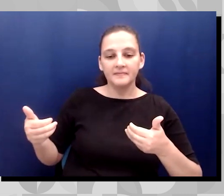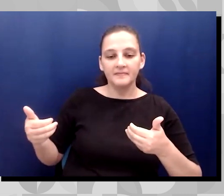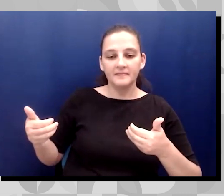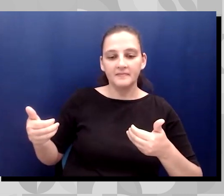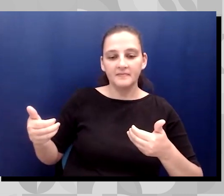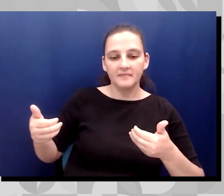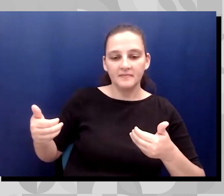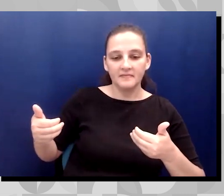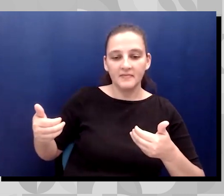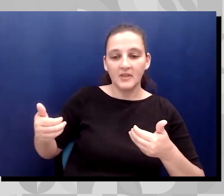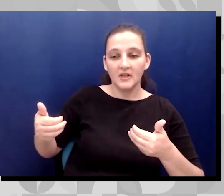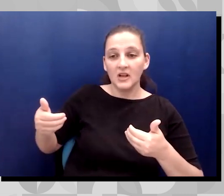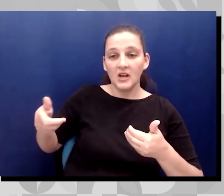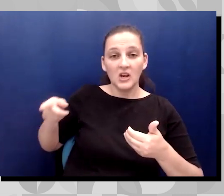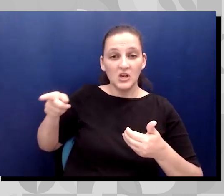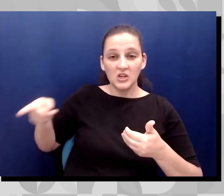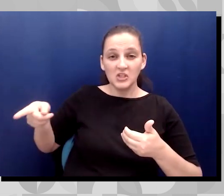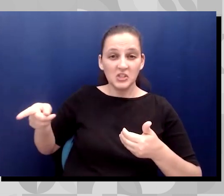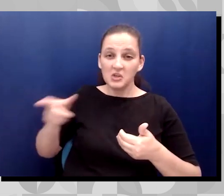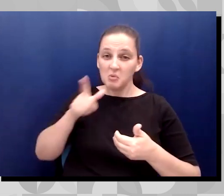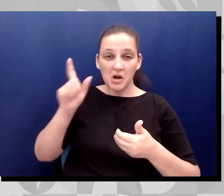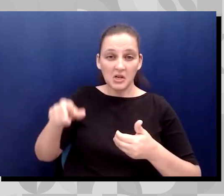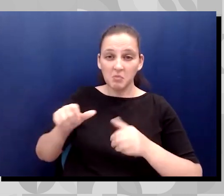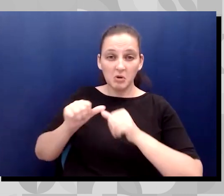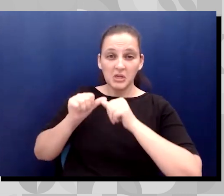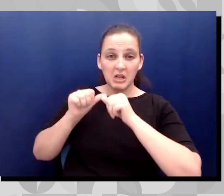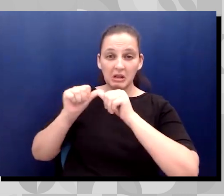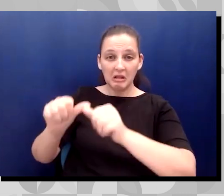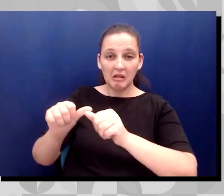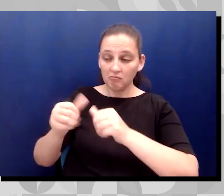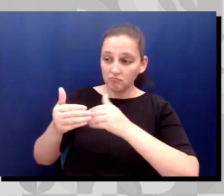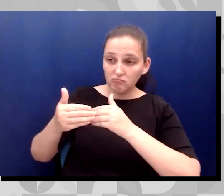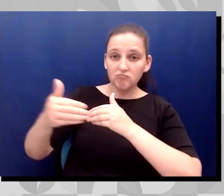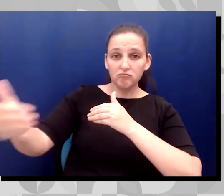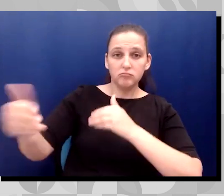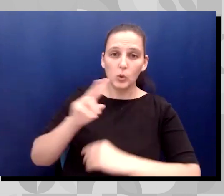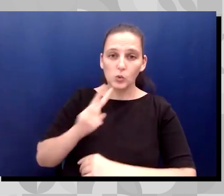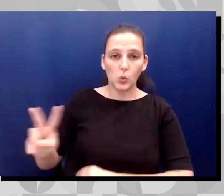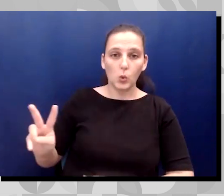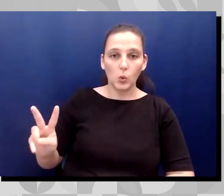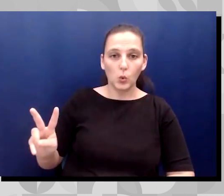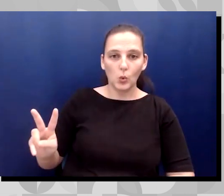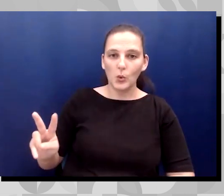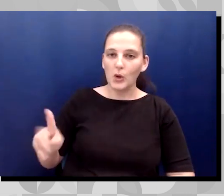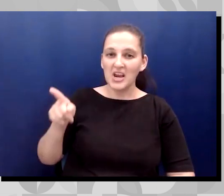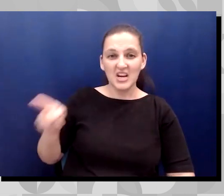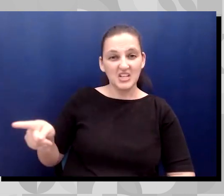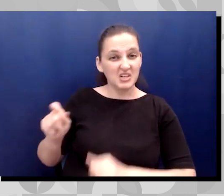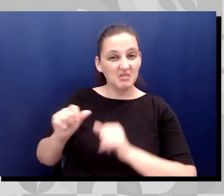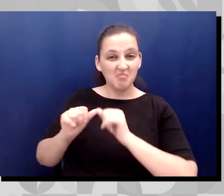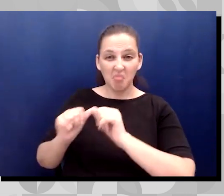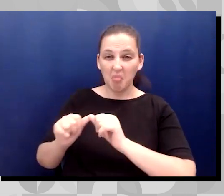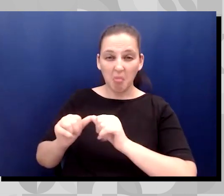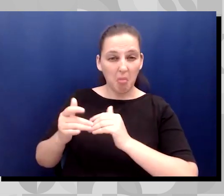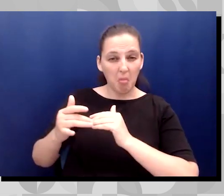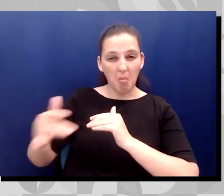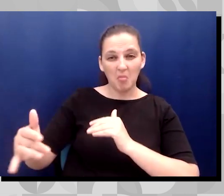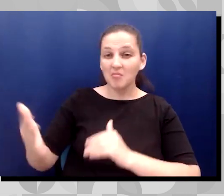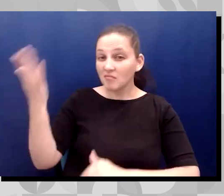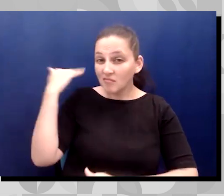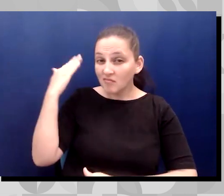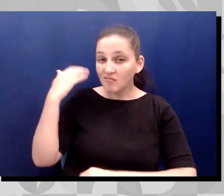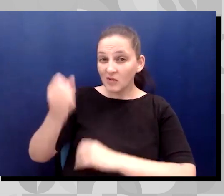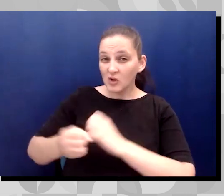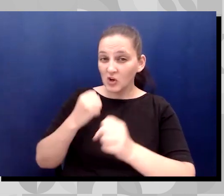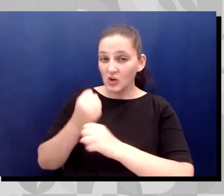the age of two, and she just really defied the odds. And this was back in the 70s when there